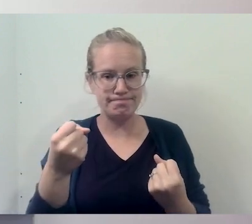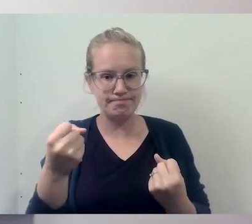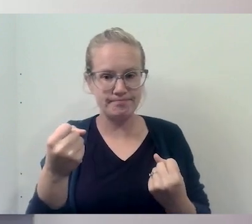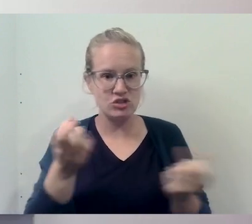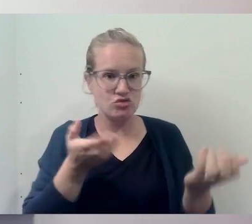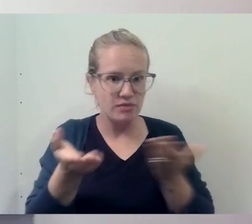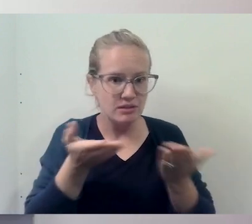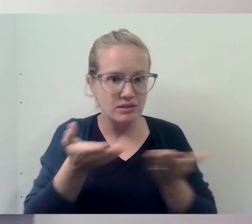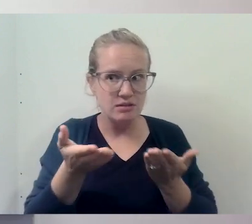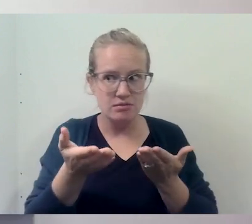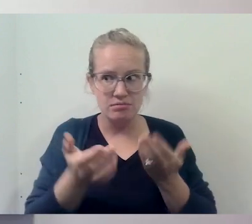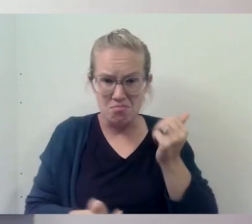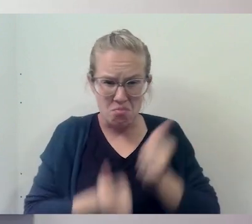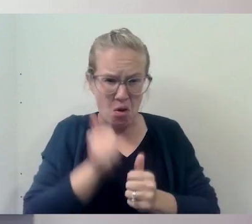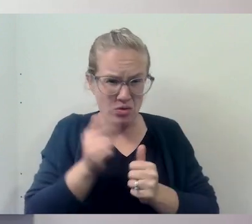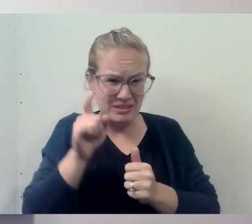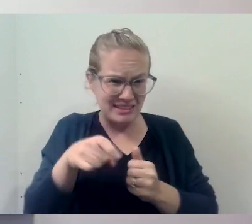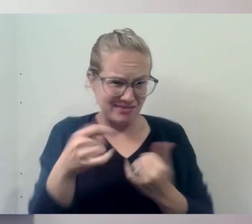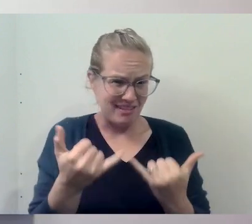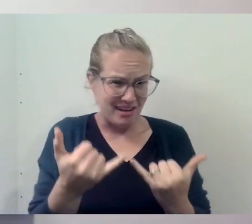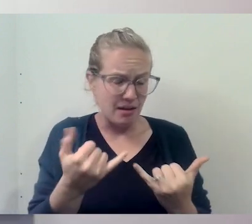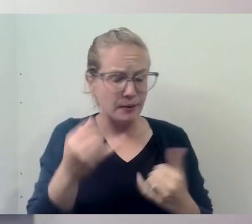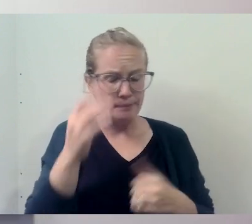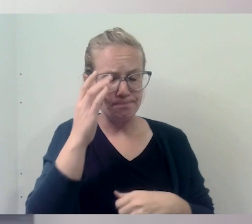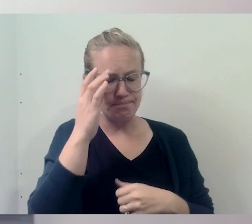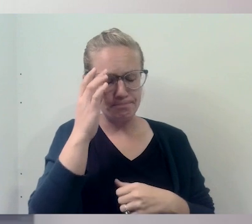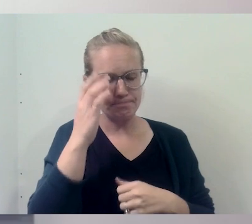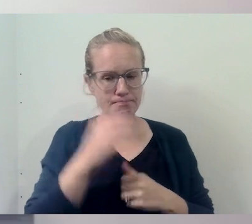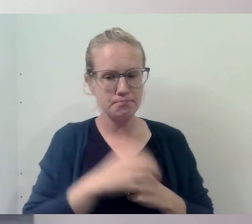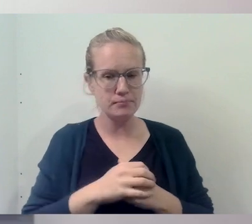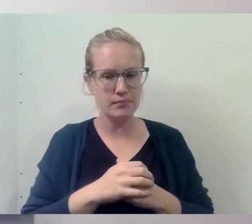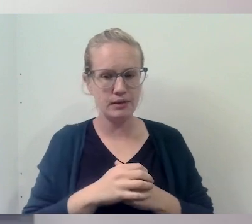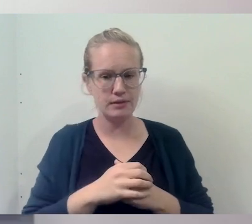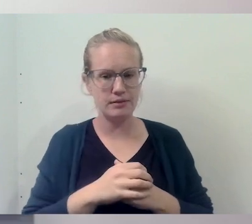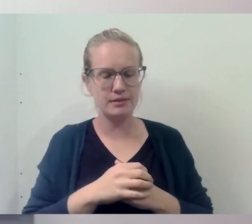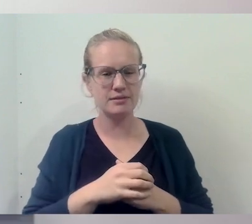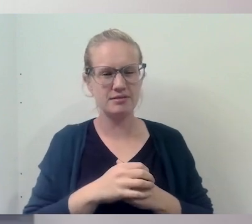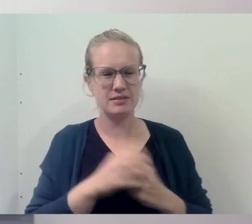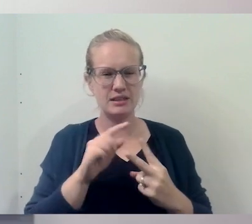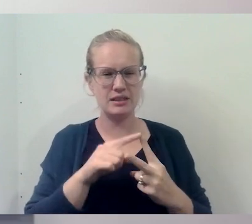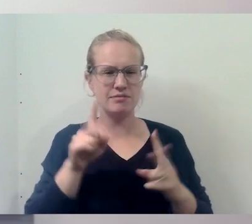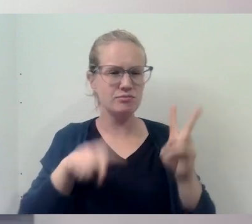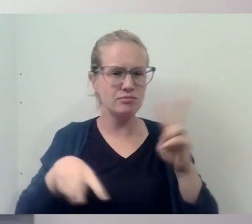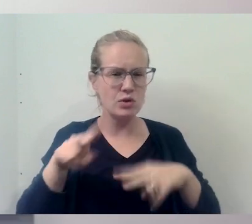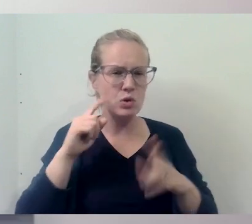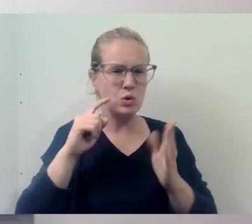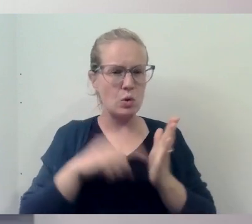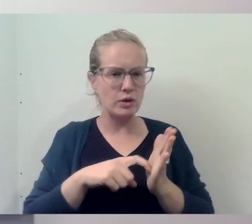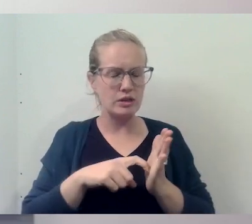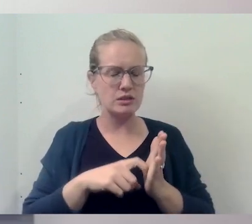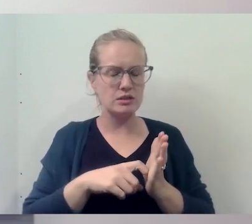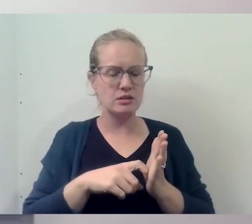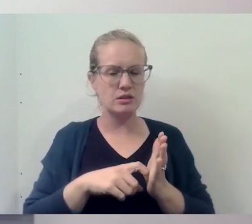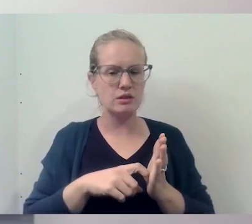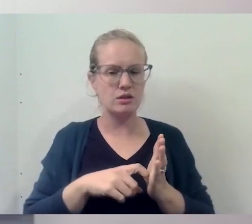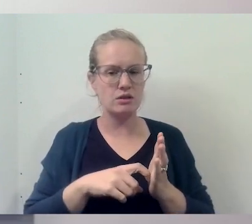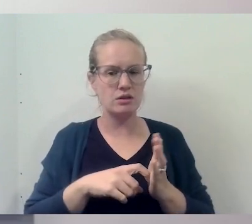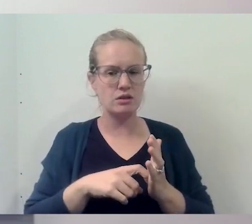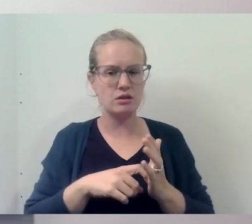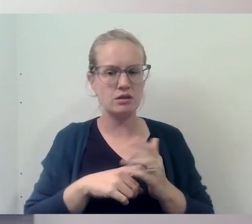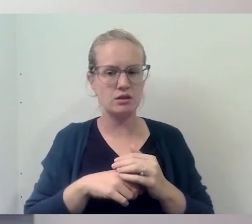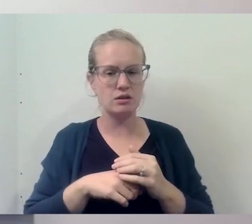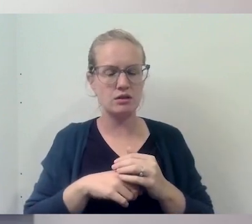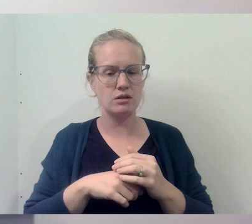services the most. And because he sort of observed that there is, you know, with after